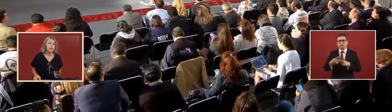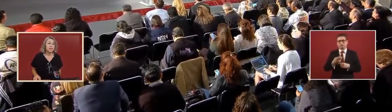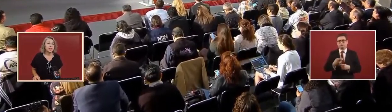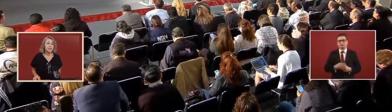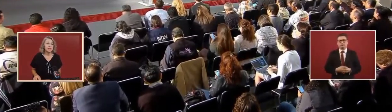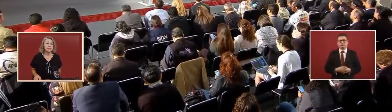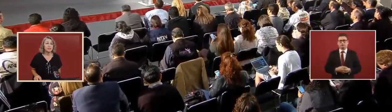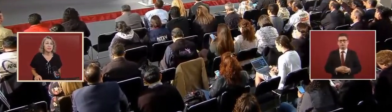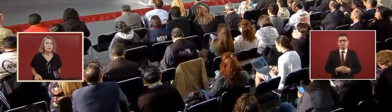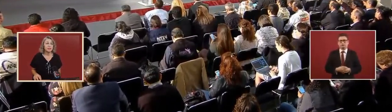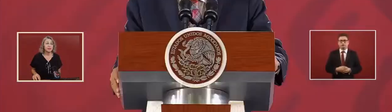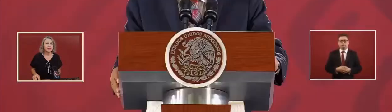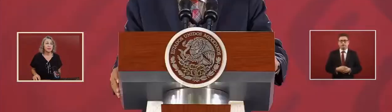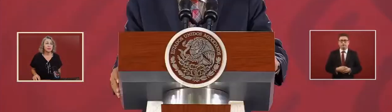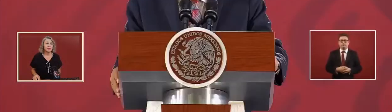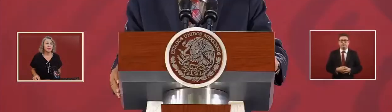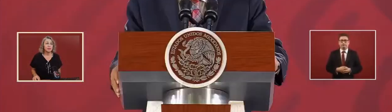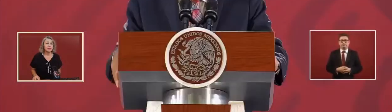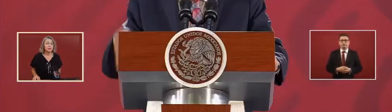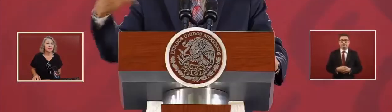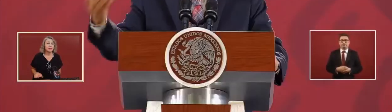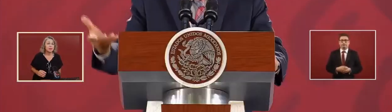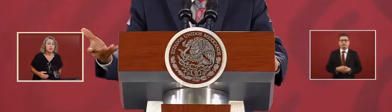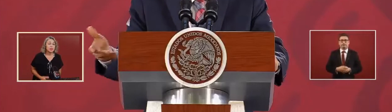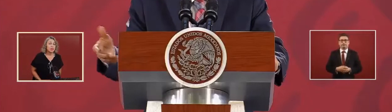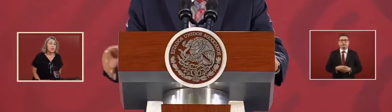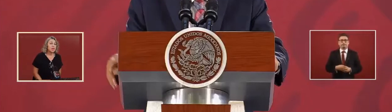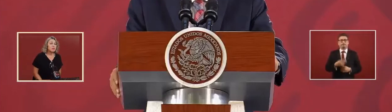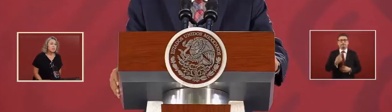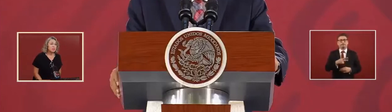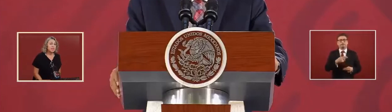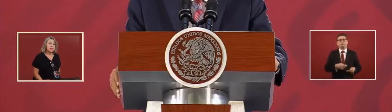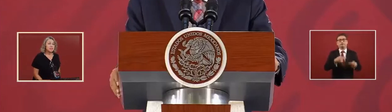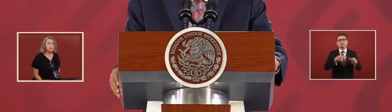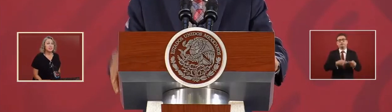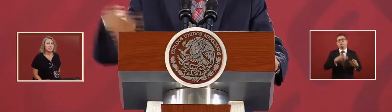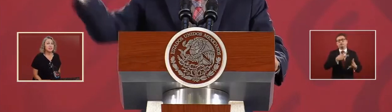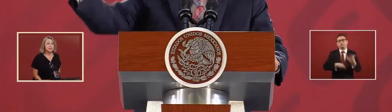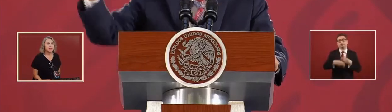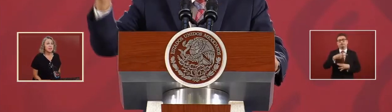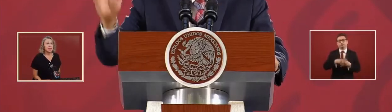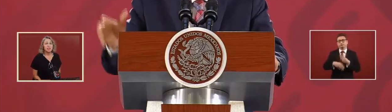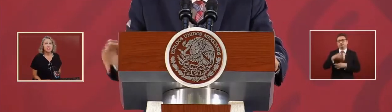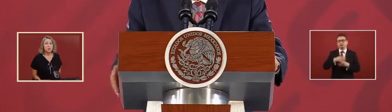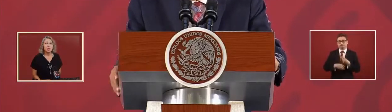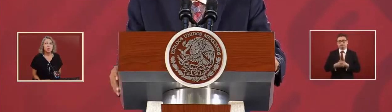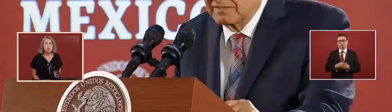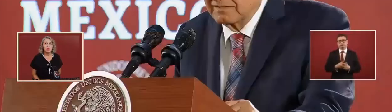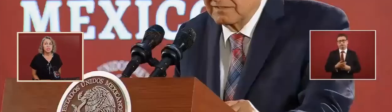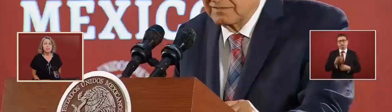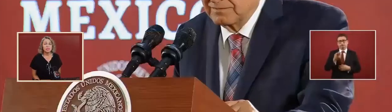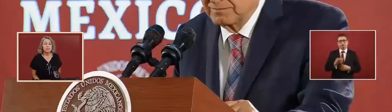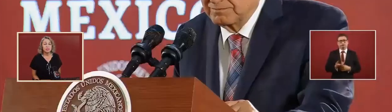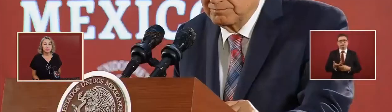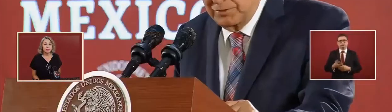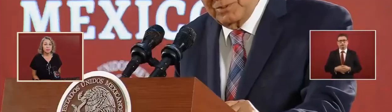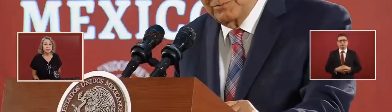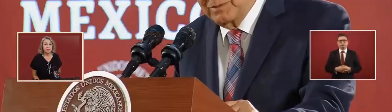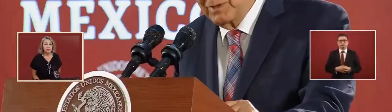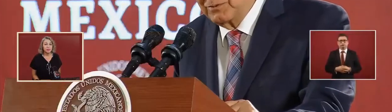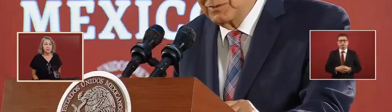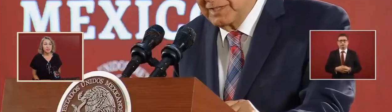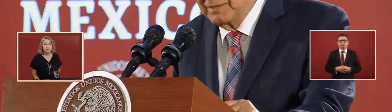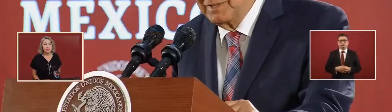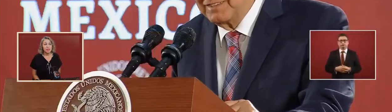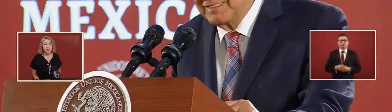it was a business just one more business and we're talking about